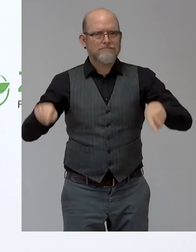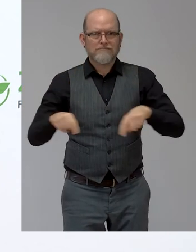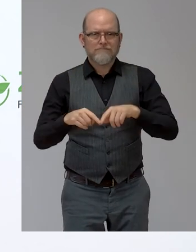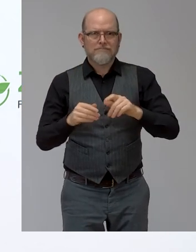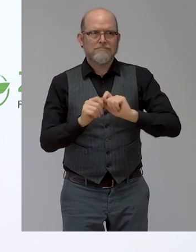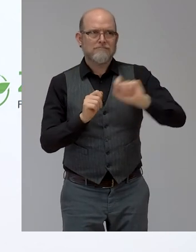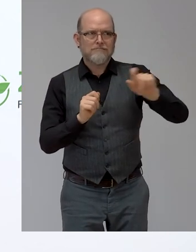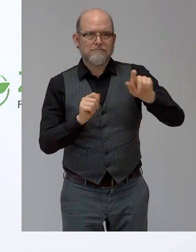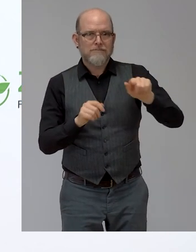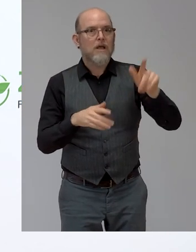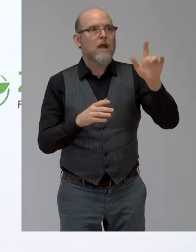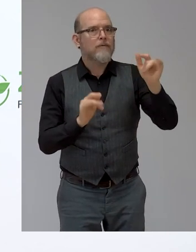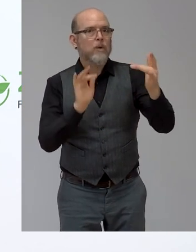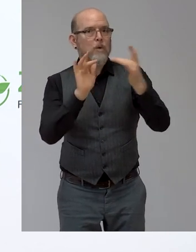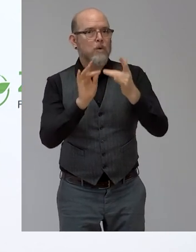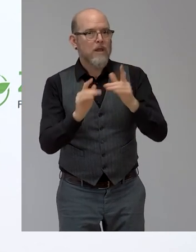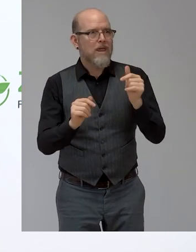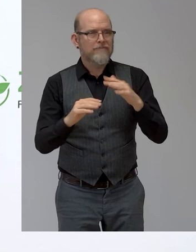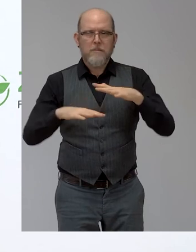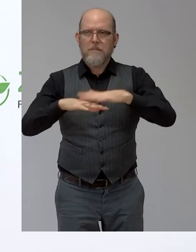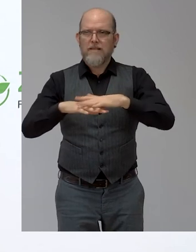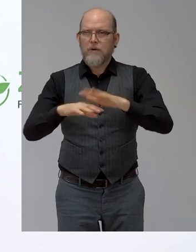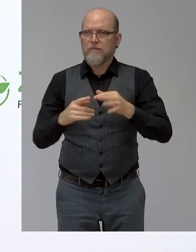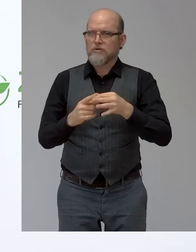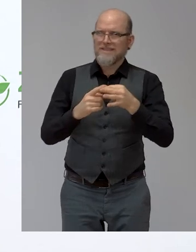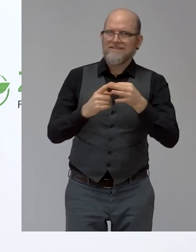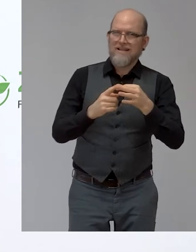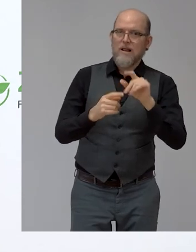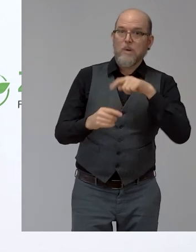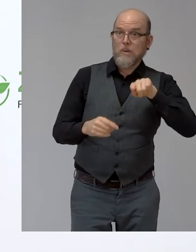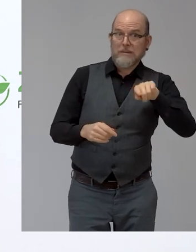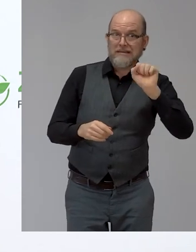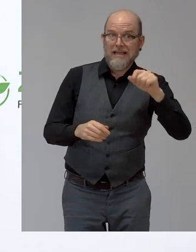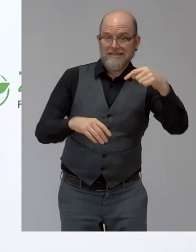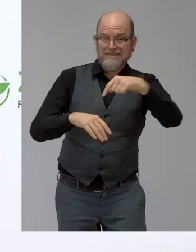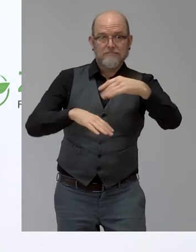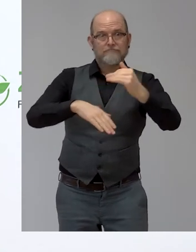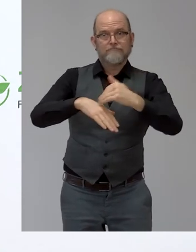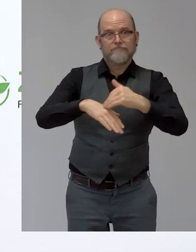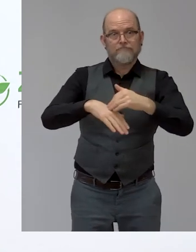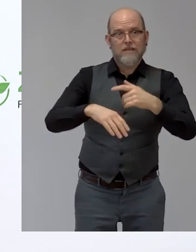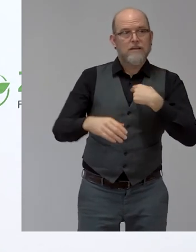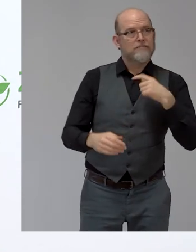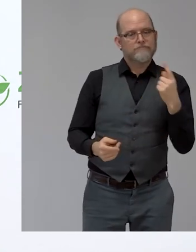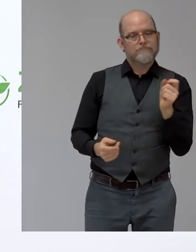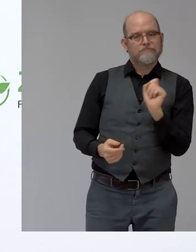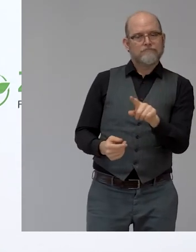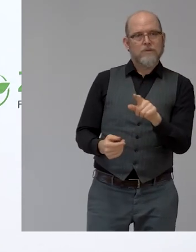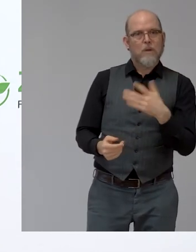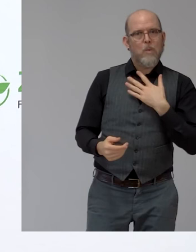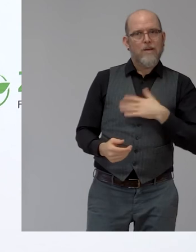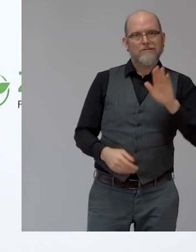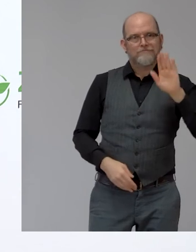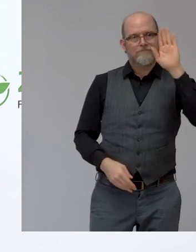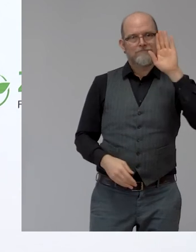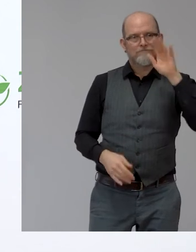for those who made it. You know this where you have to place your nomination. So the second phase is the nomination period. starts with